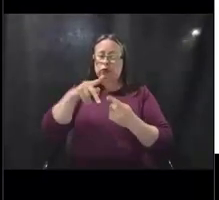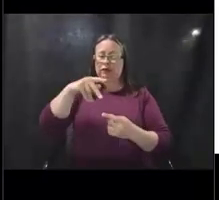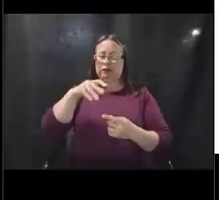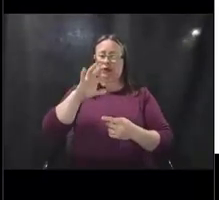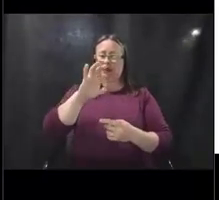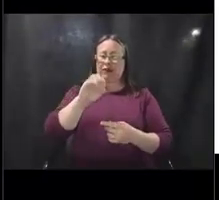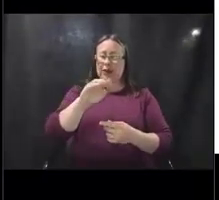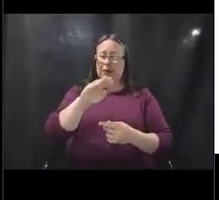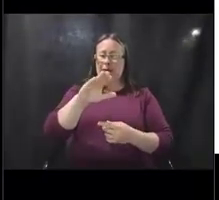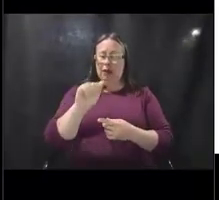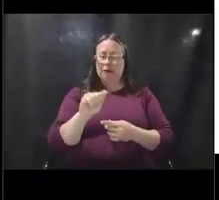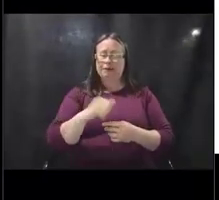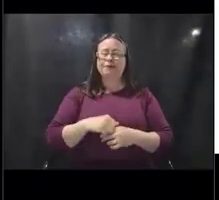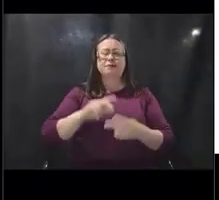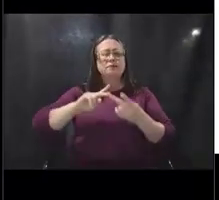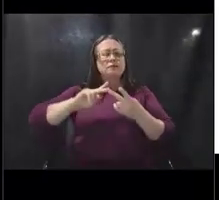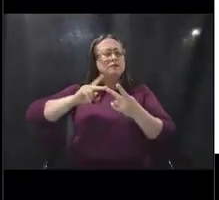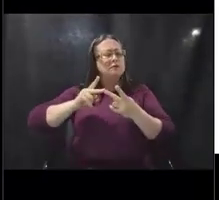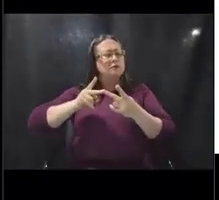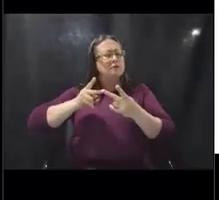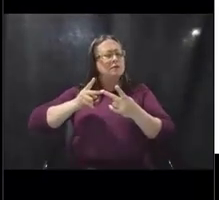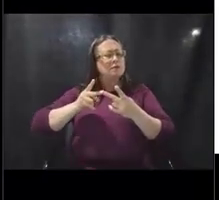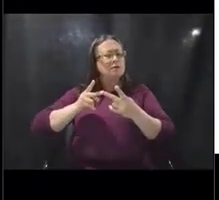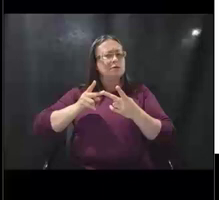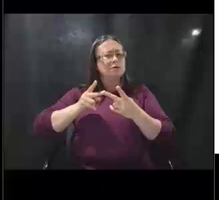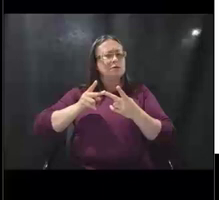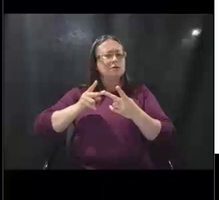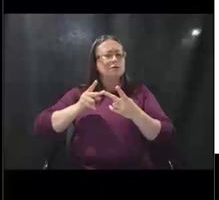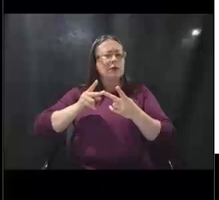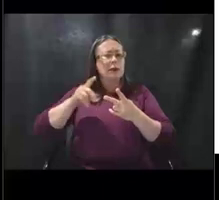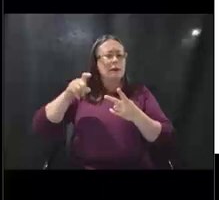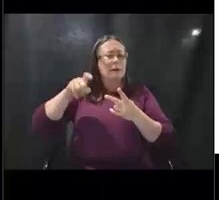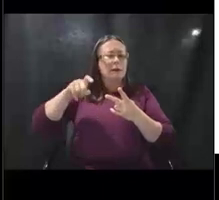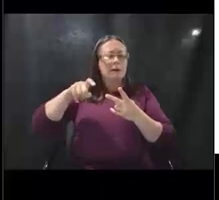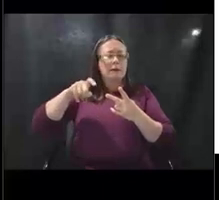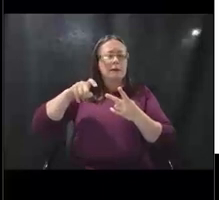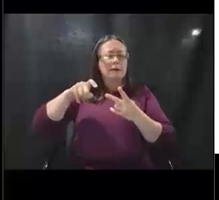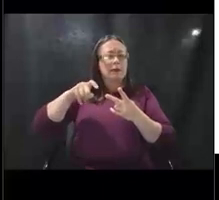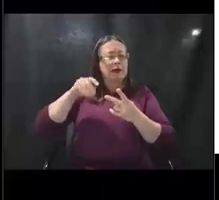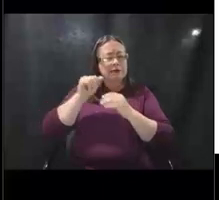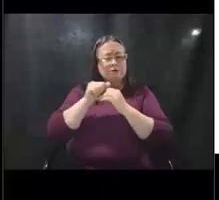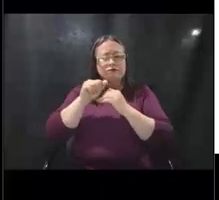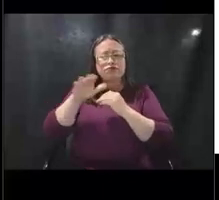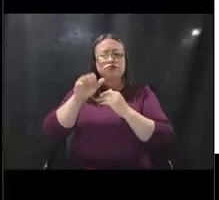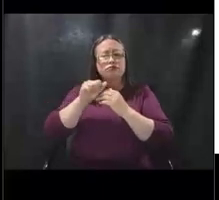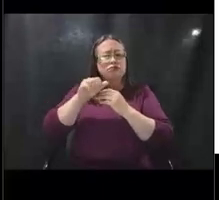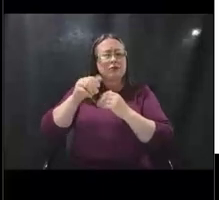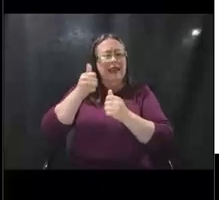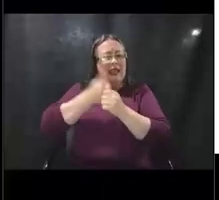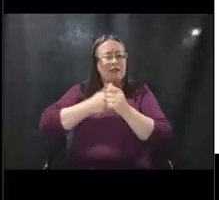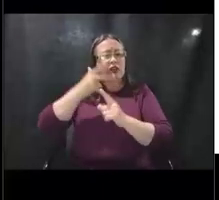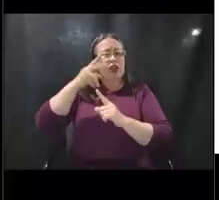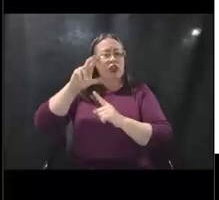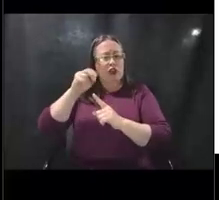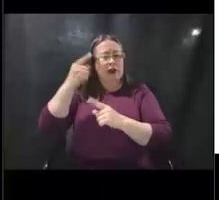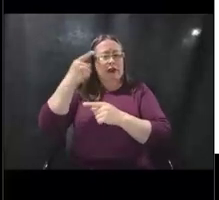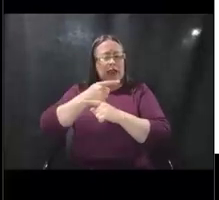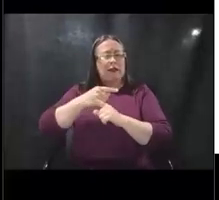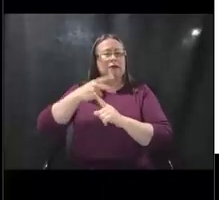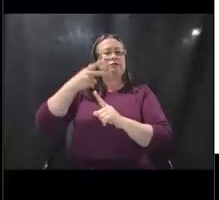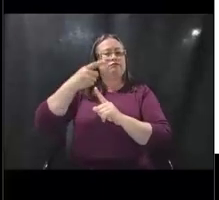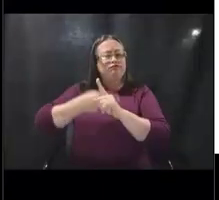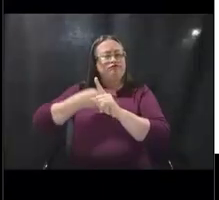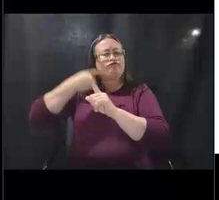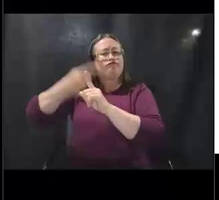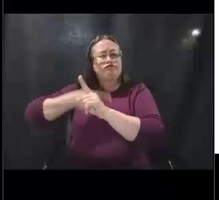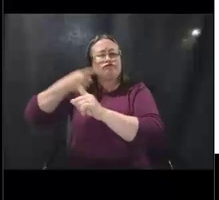The second part of the requirement is that recipients and sub-recipients must submit information every 30 days for ongoing vaccine administration